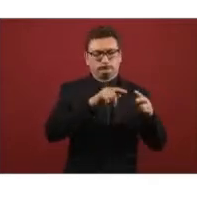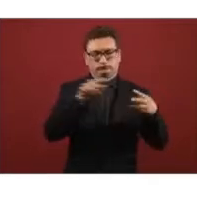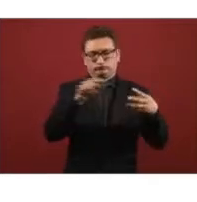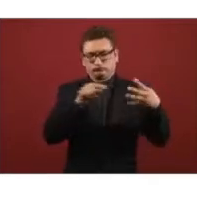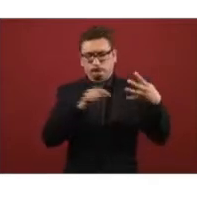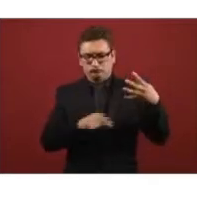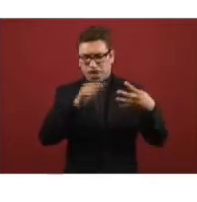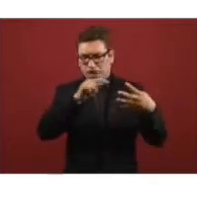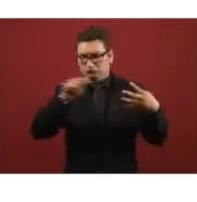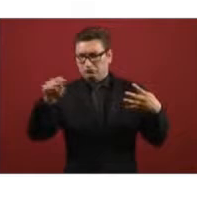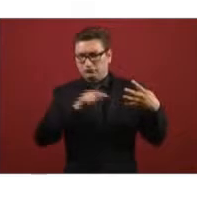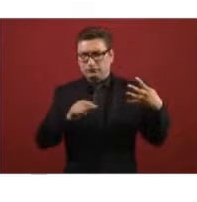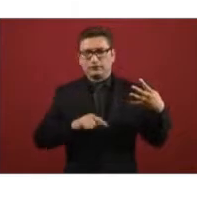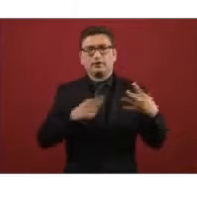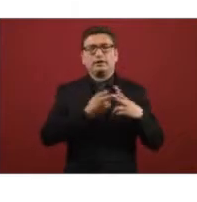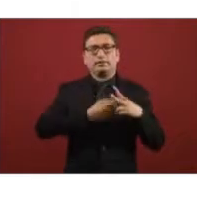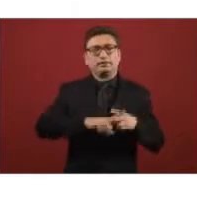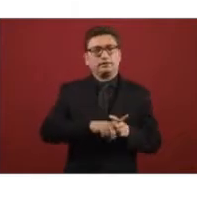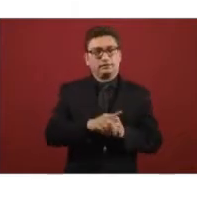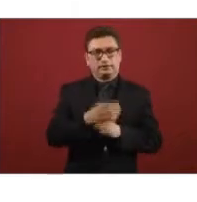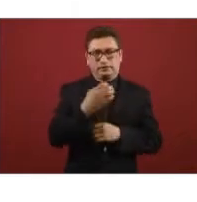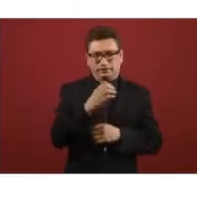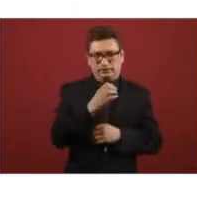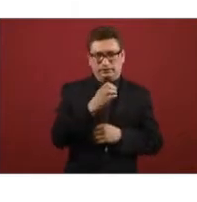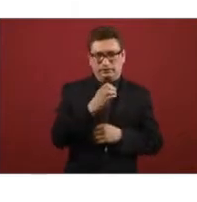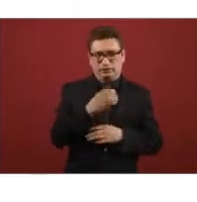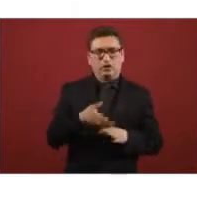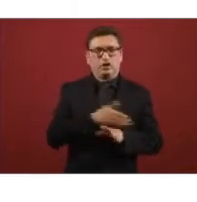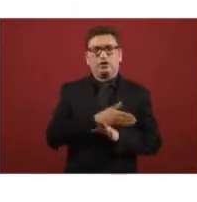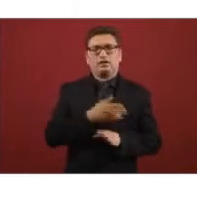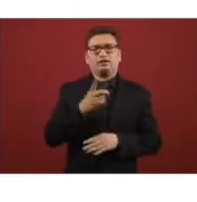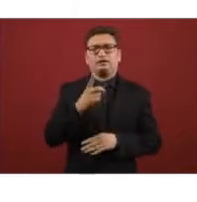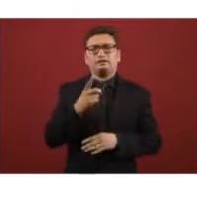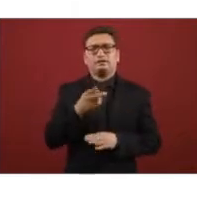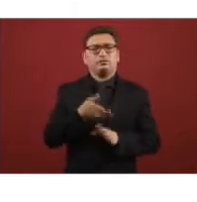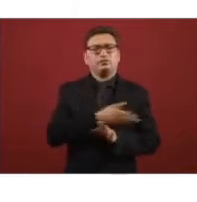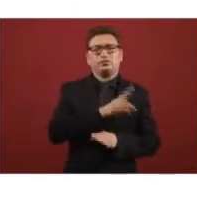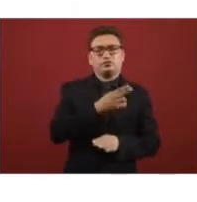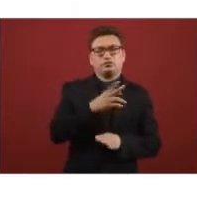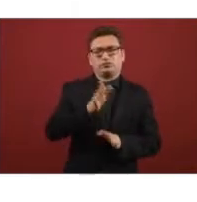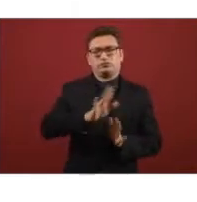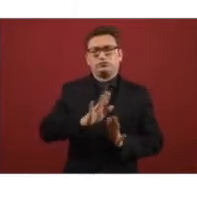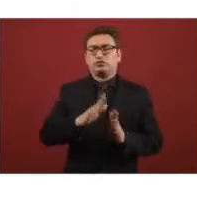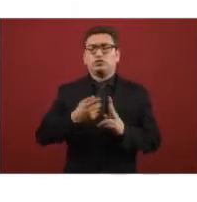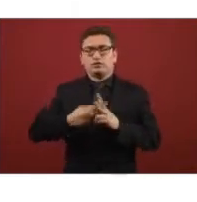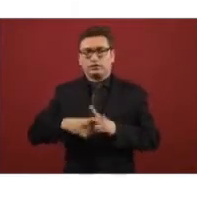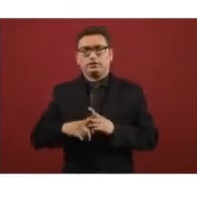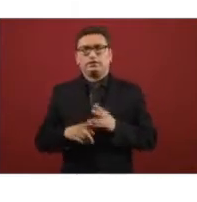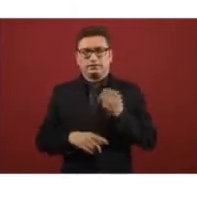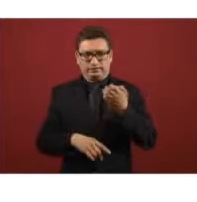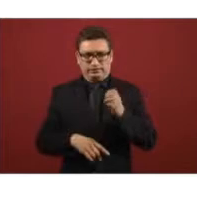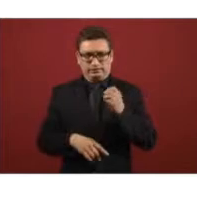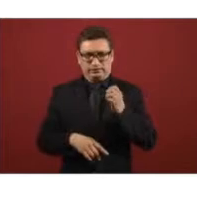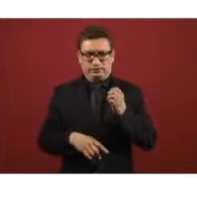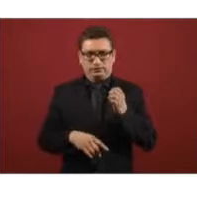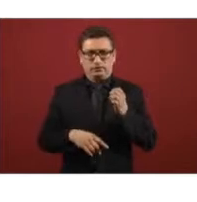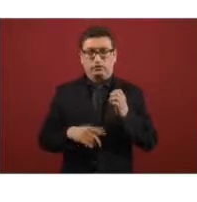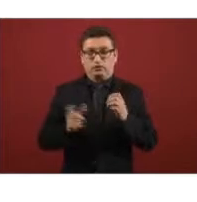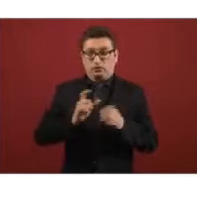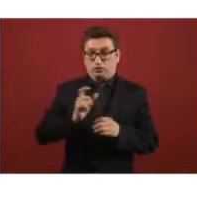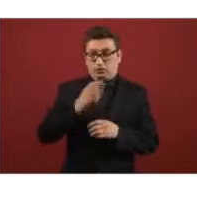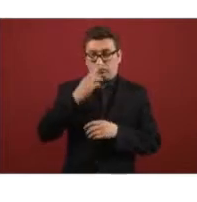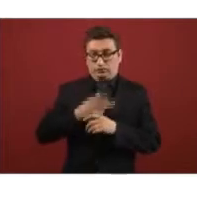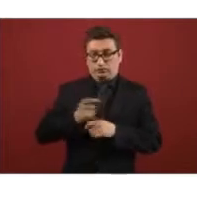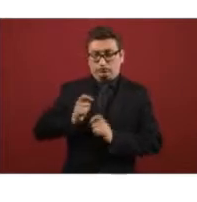Toluca and they said another one SC I'm not sure what that was so that was in December or November not November when